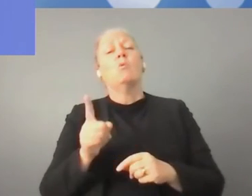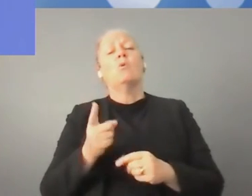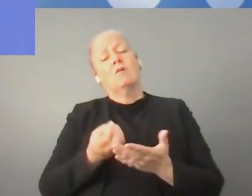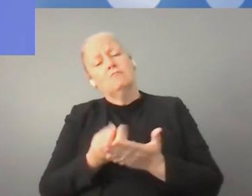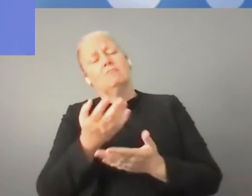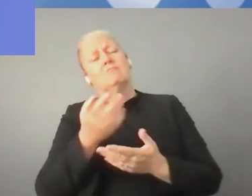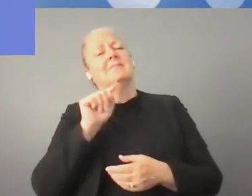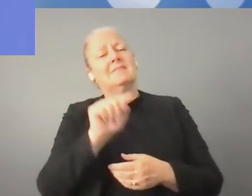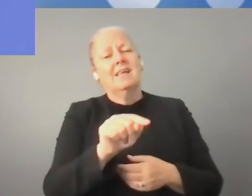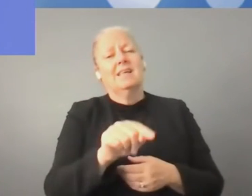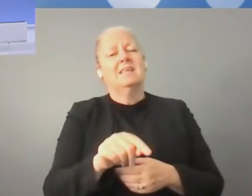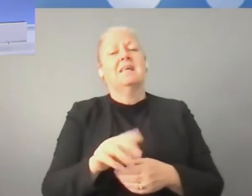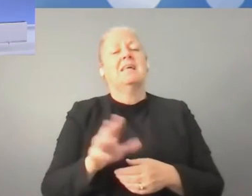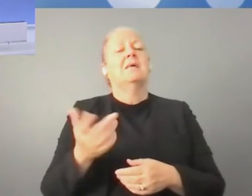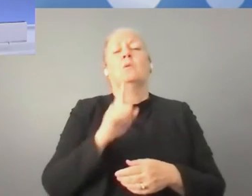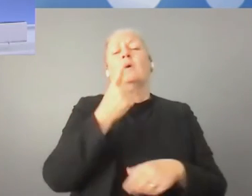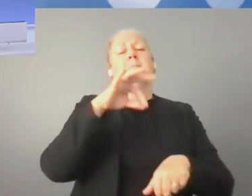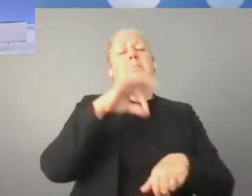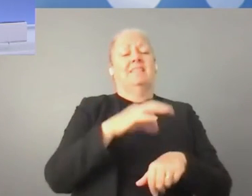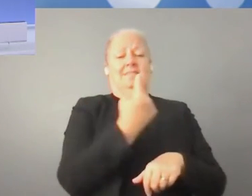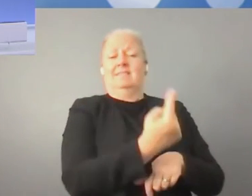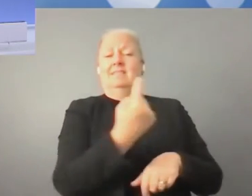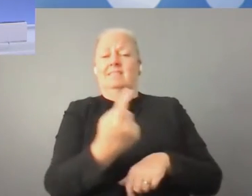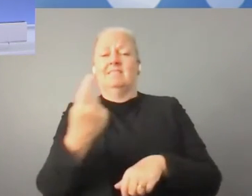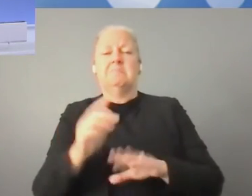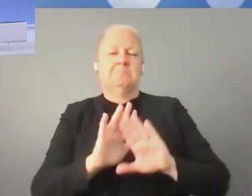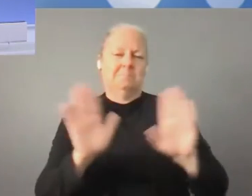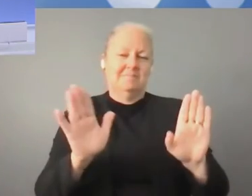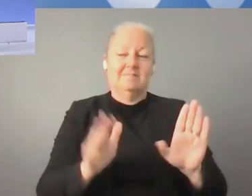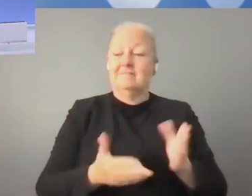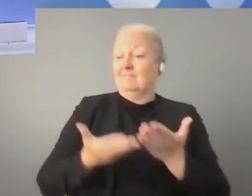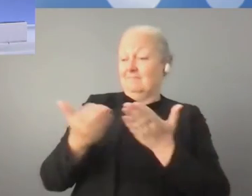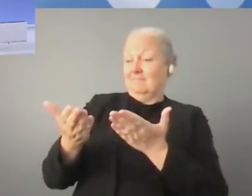30 to 60 seconds per person. yeah, starting from the minister.